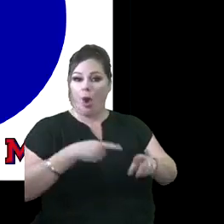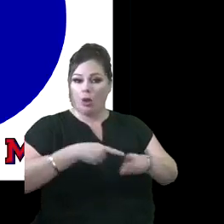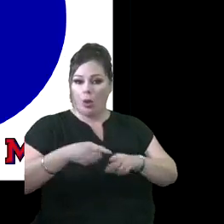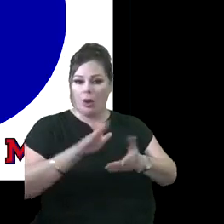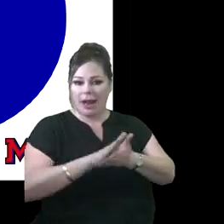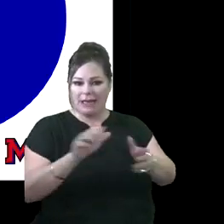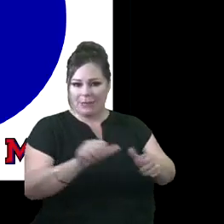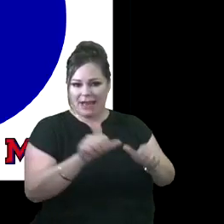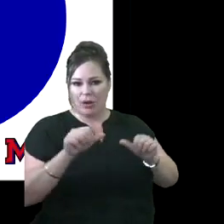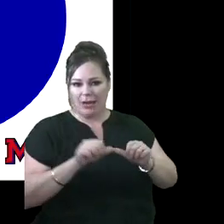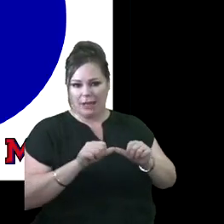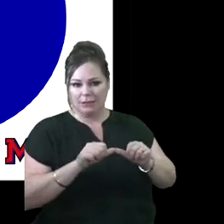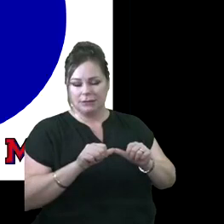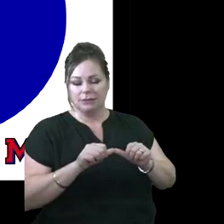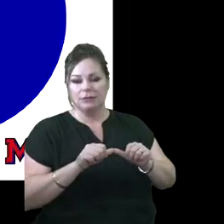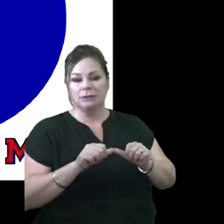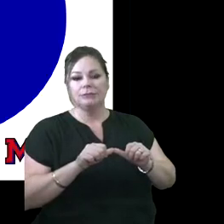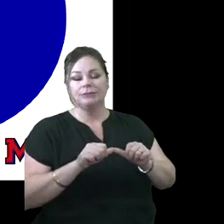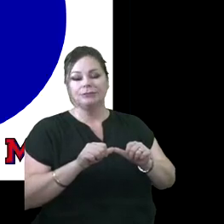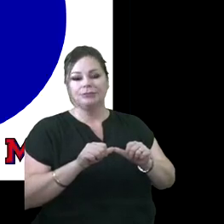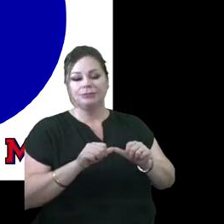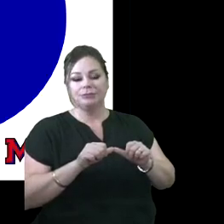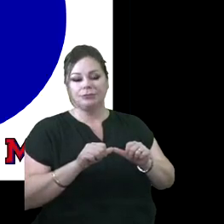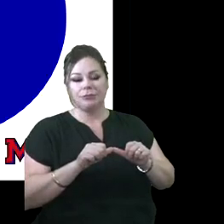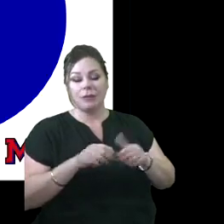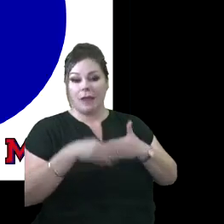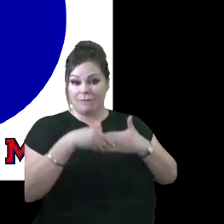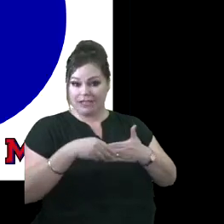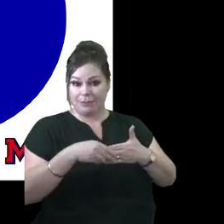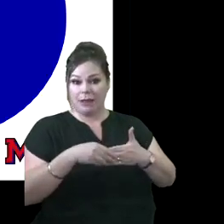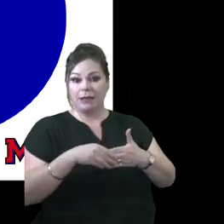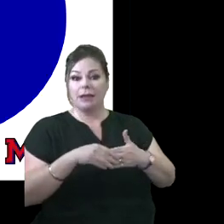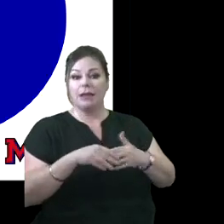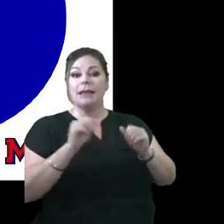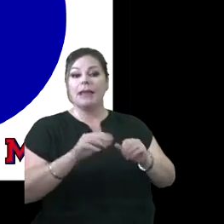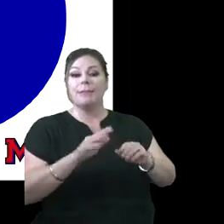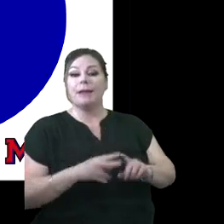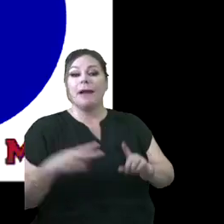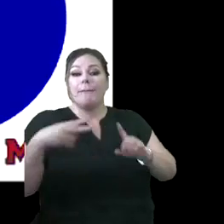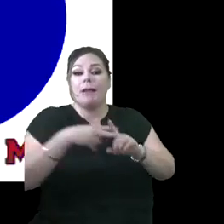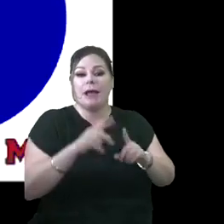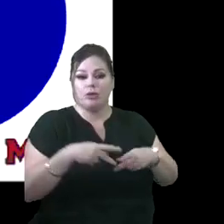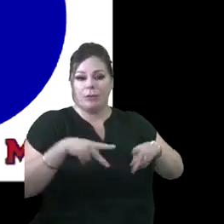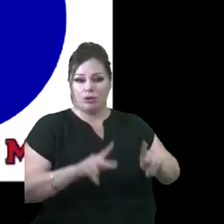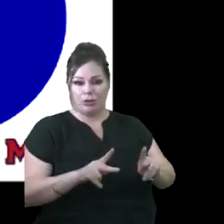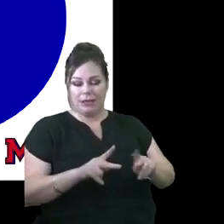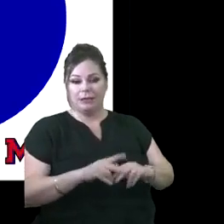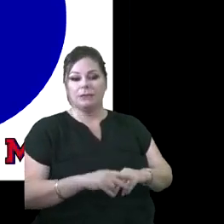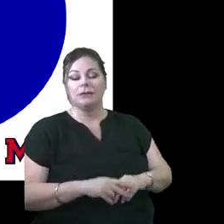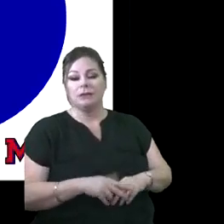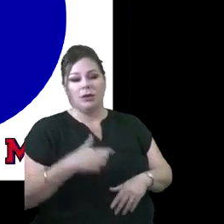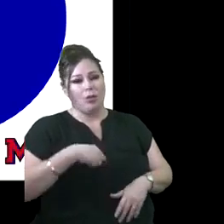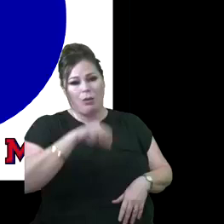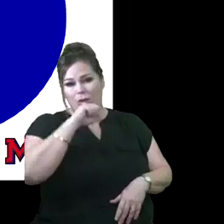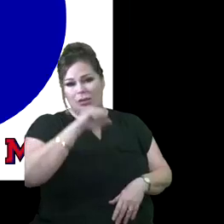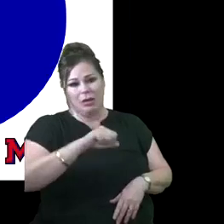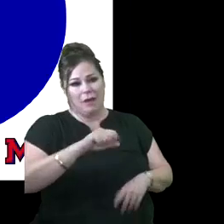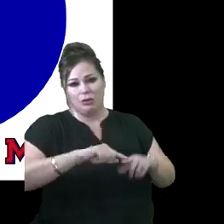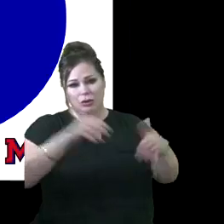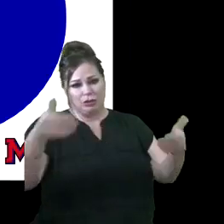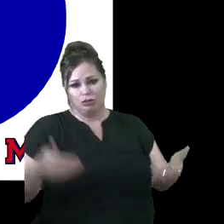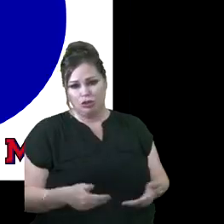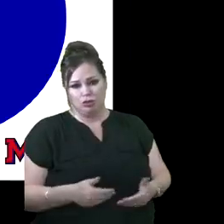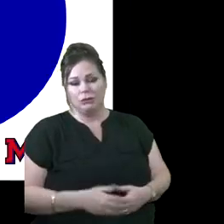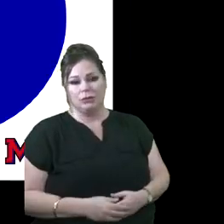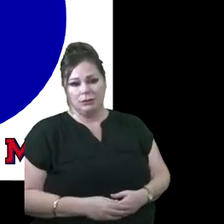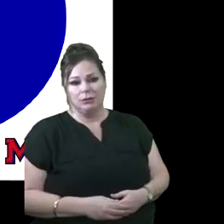academic areas. But the flexibility would be applied to those opportunities that we really would love to introduce